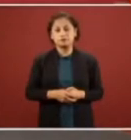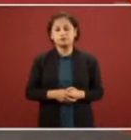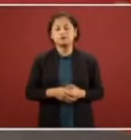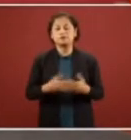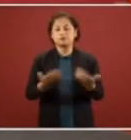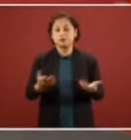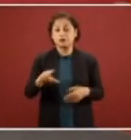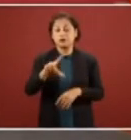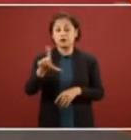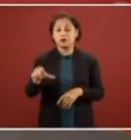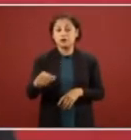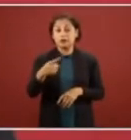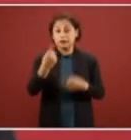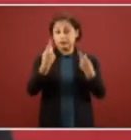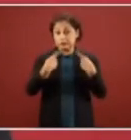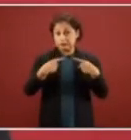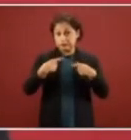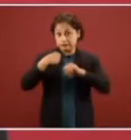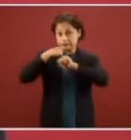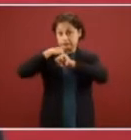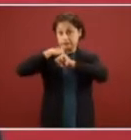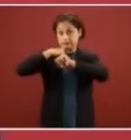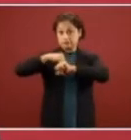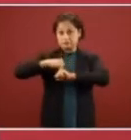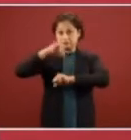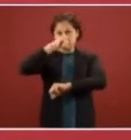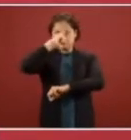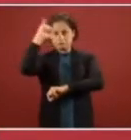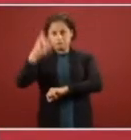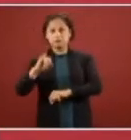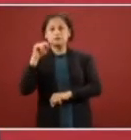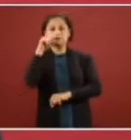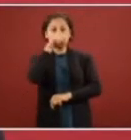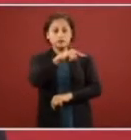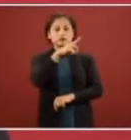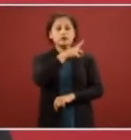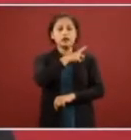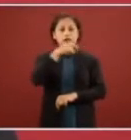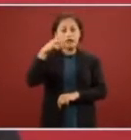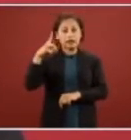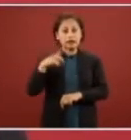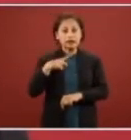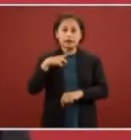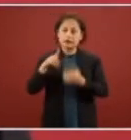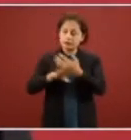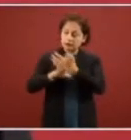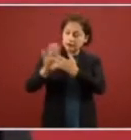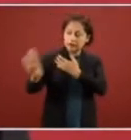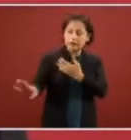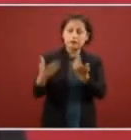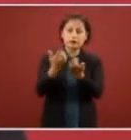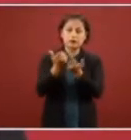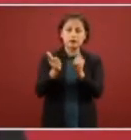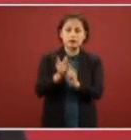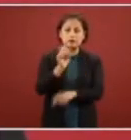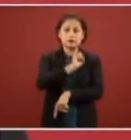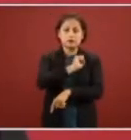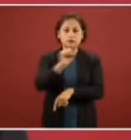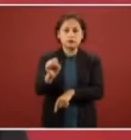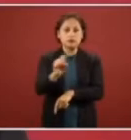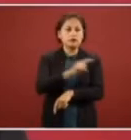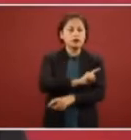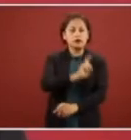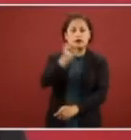the one that was in charge of combating delinquency was actually involved